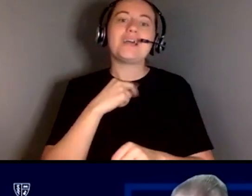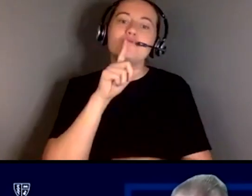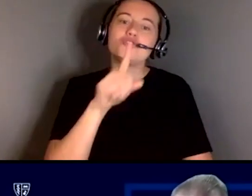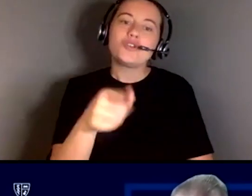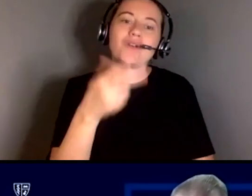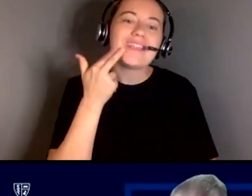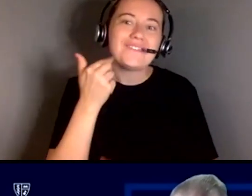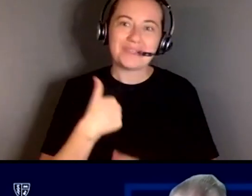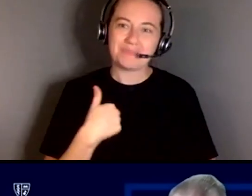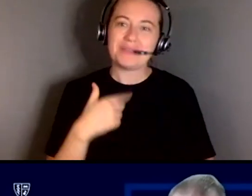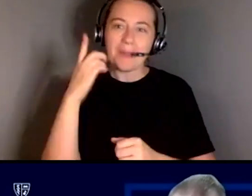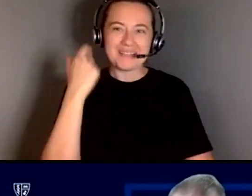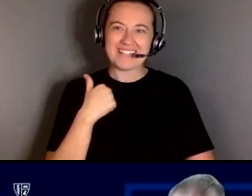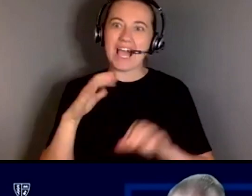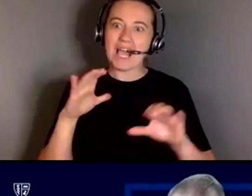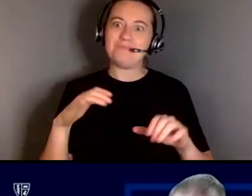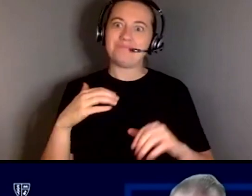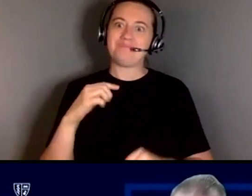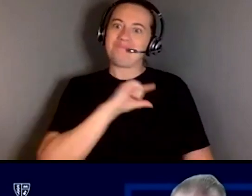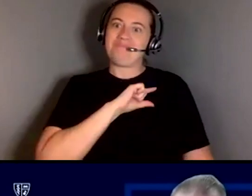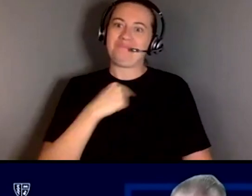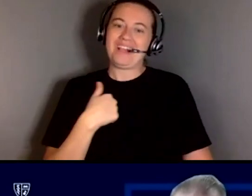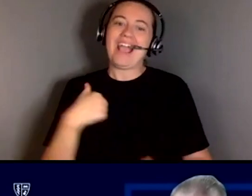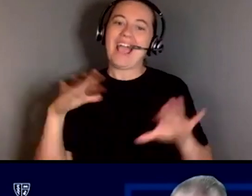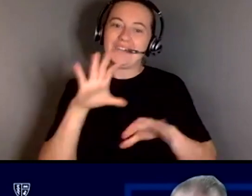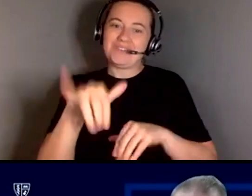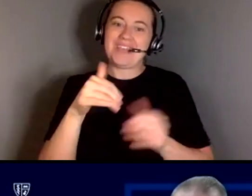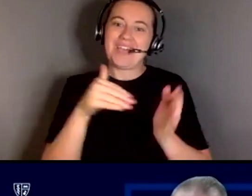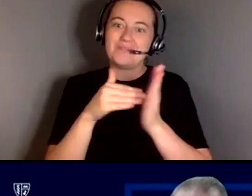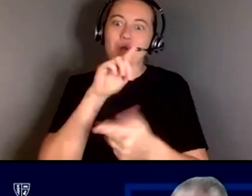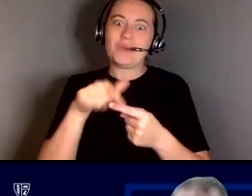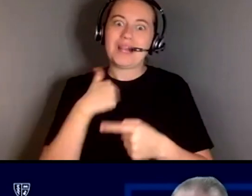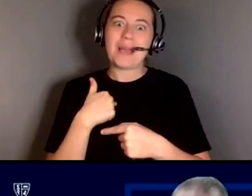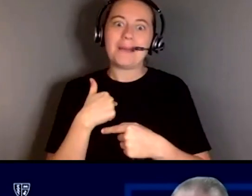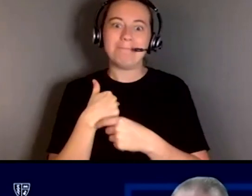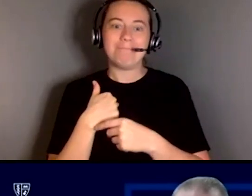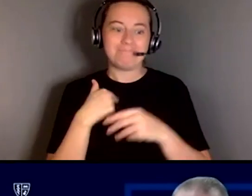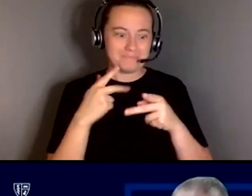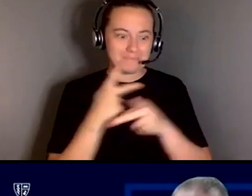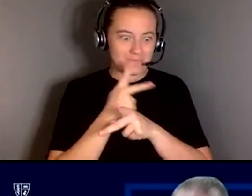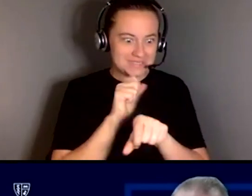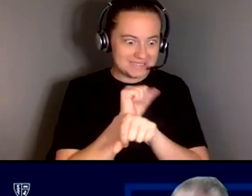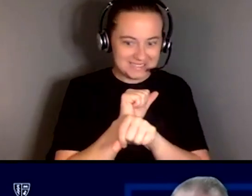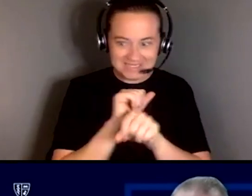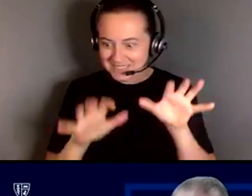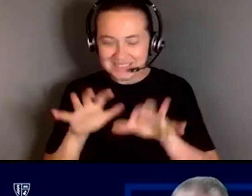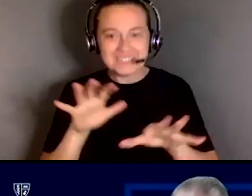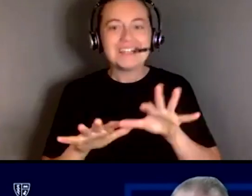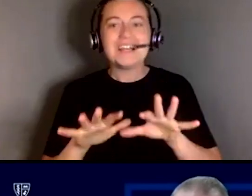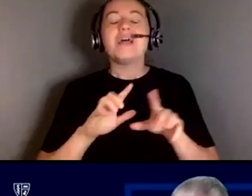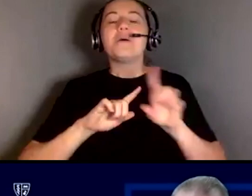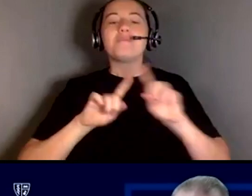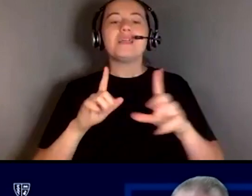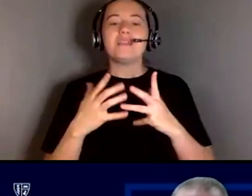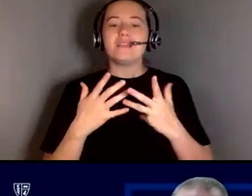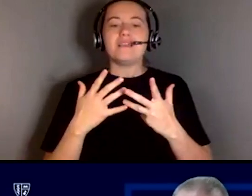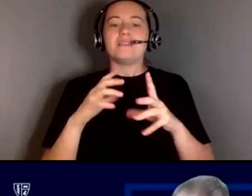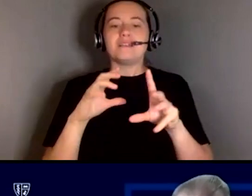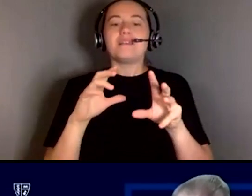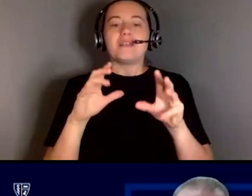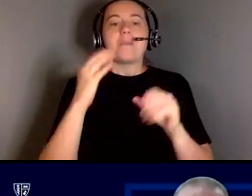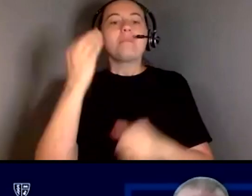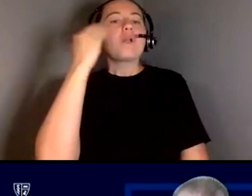do that a lot too all the time when i'm multitasking but like just being aware of the